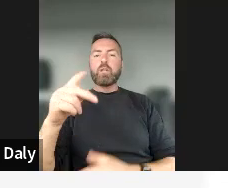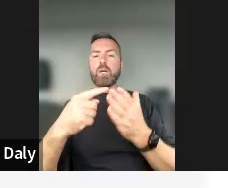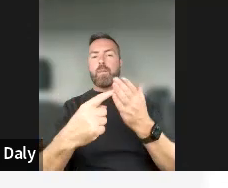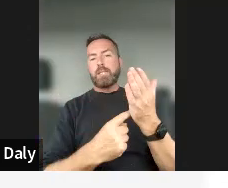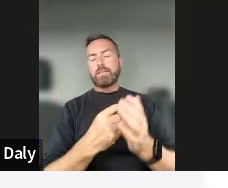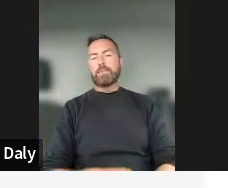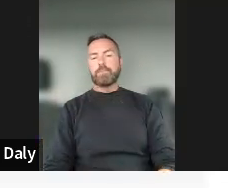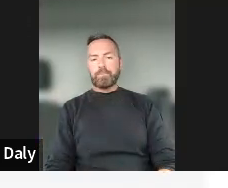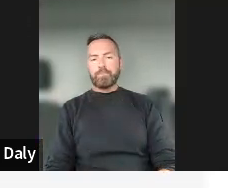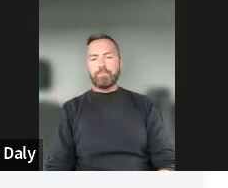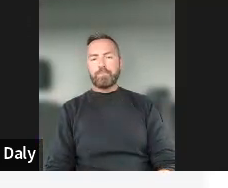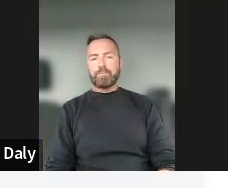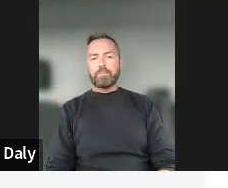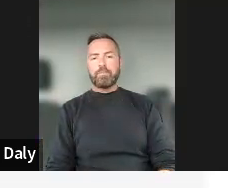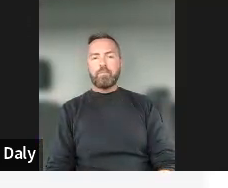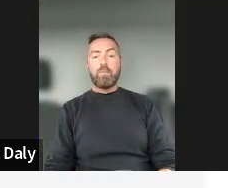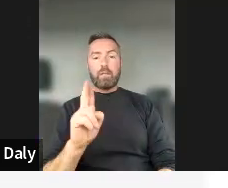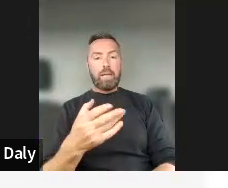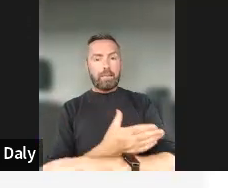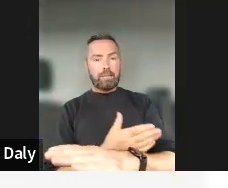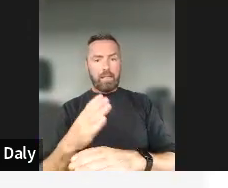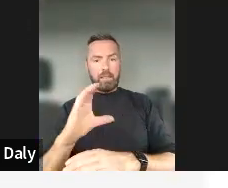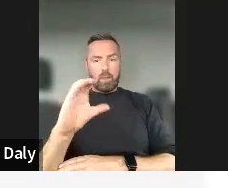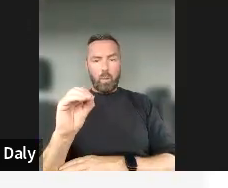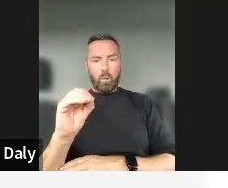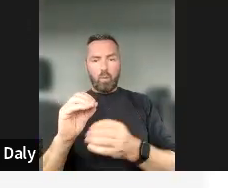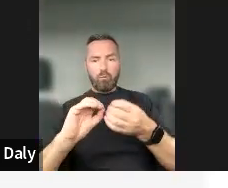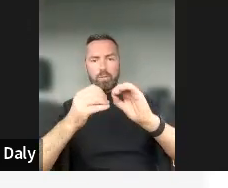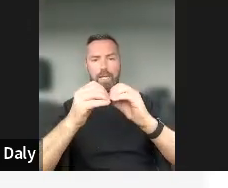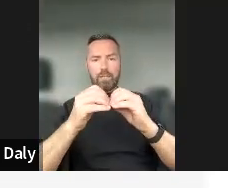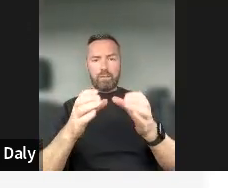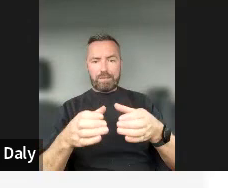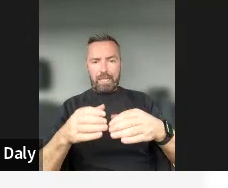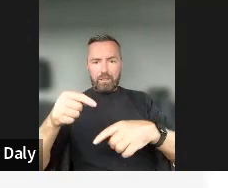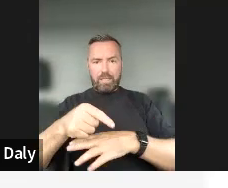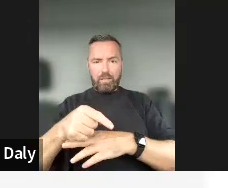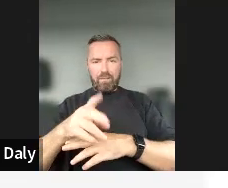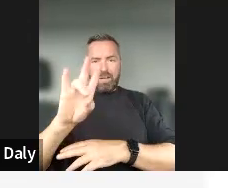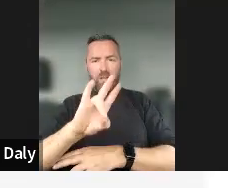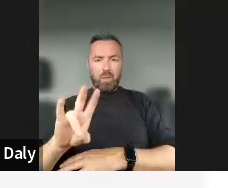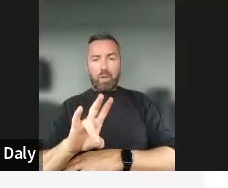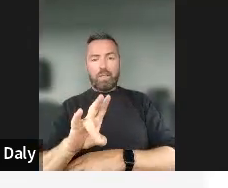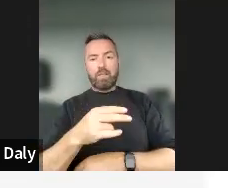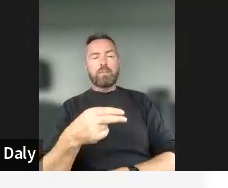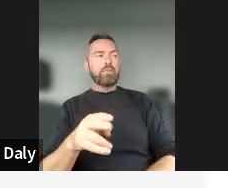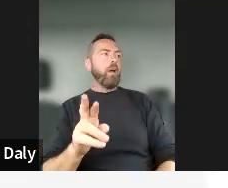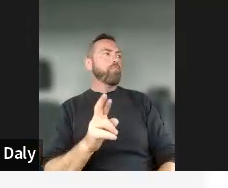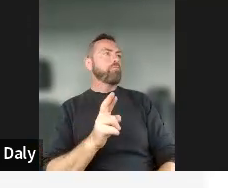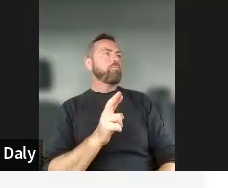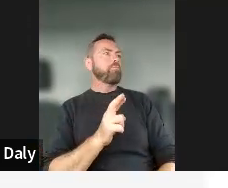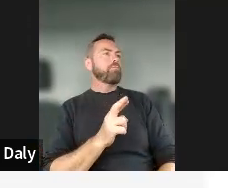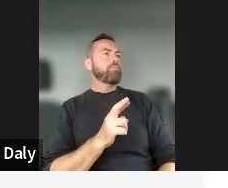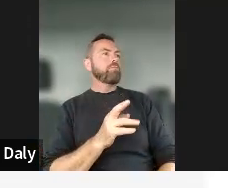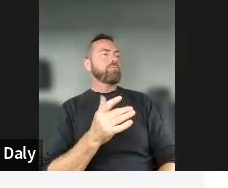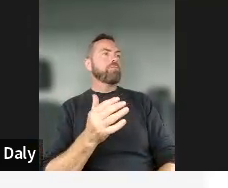So we can start the co-creation session here. As I said, the questions are not so, um, are definitely